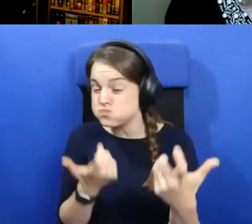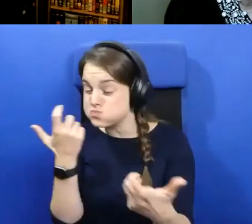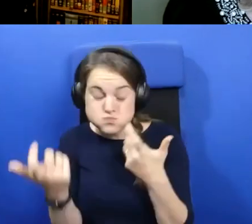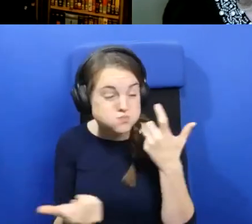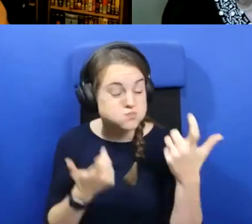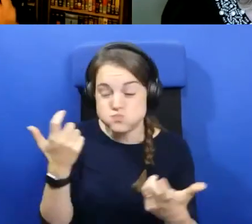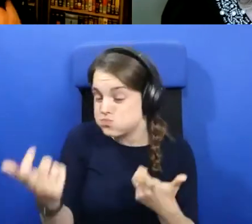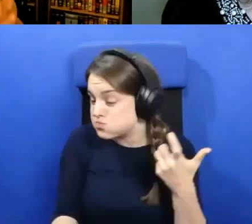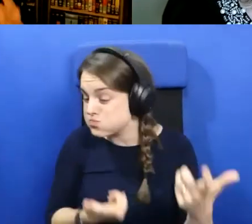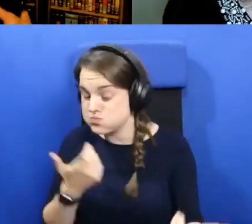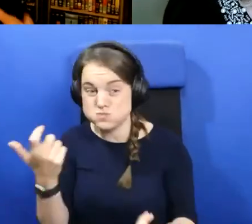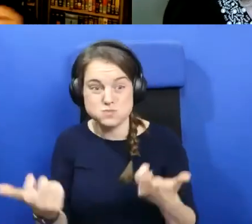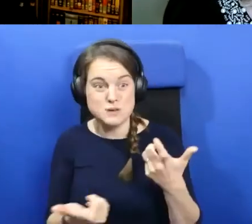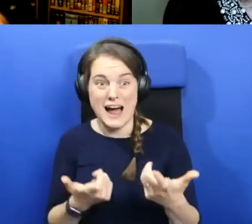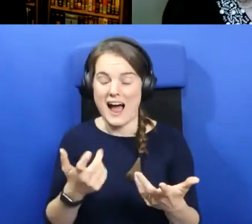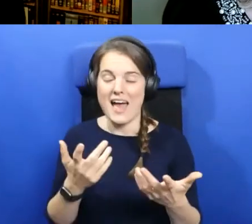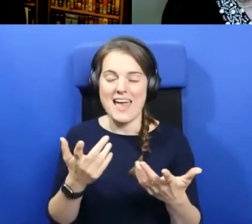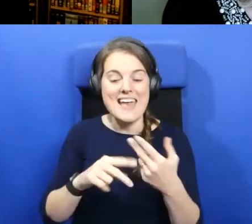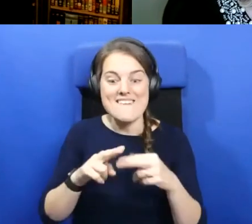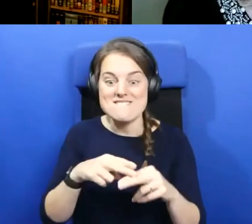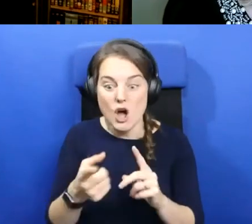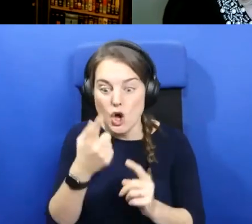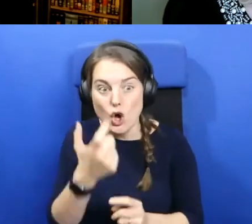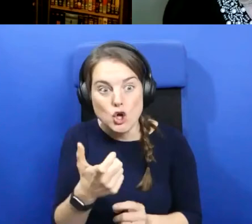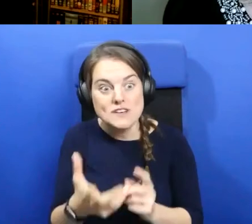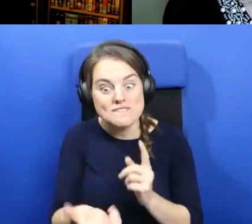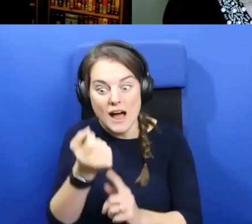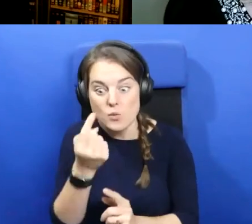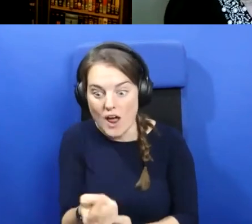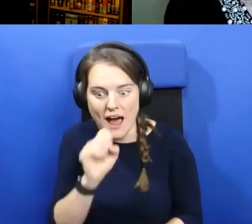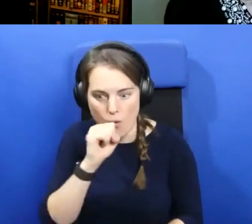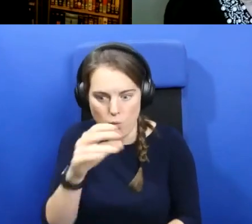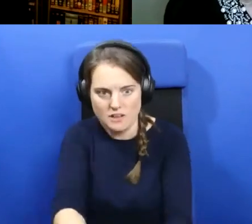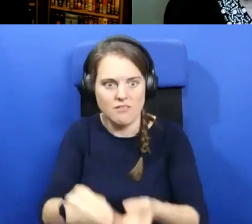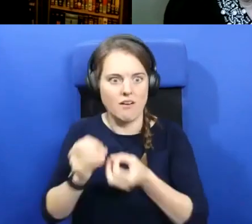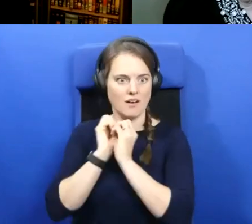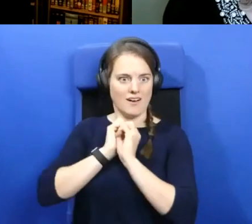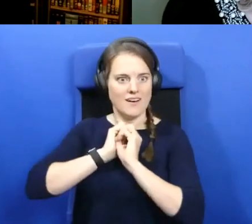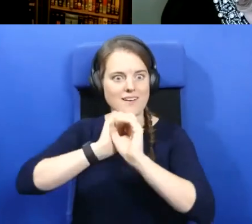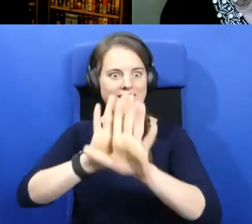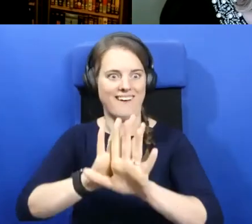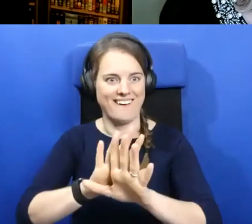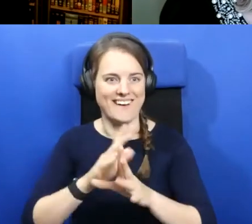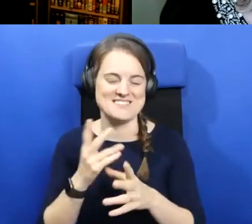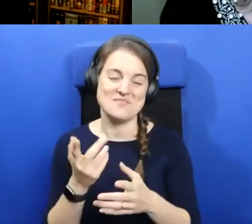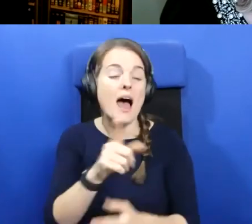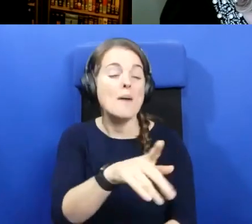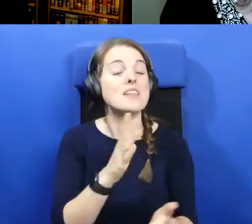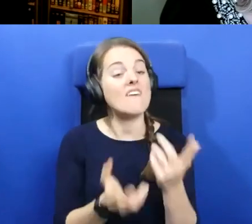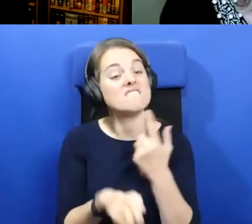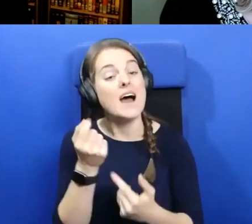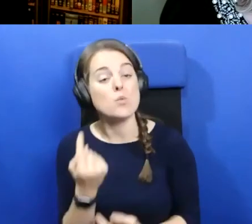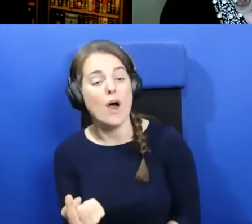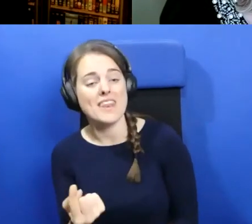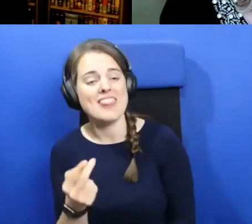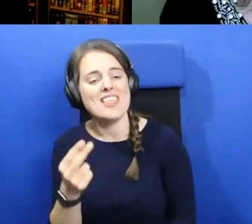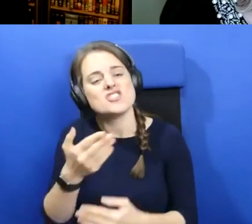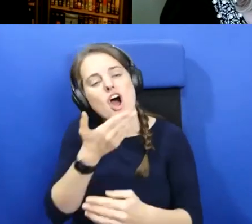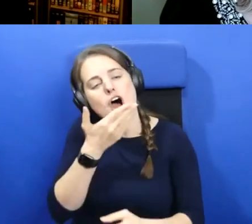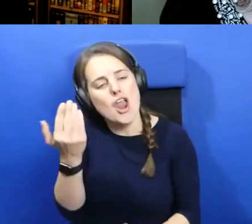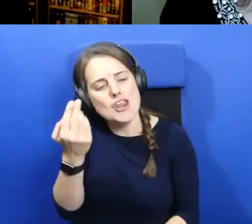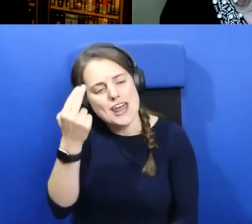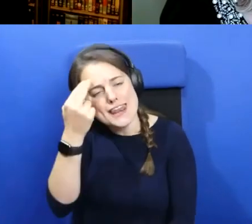Yeah. If there was one I could have used, I definitely would have. I mean, I got, I got as close as there's an unnamed woman